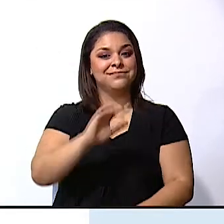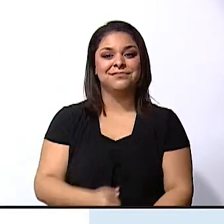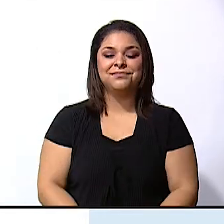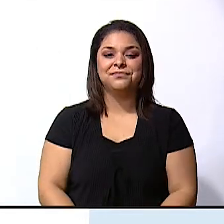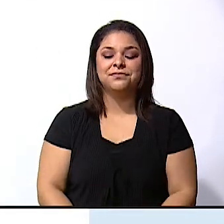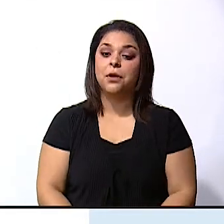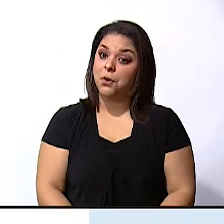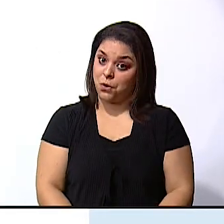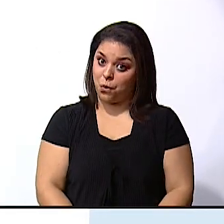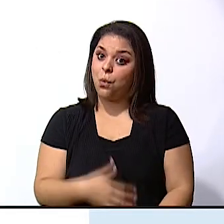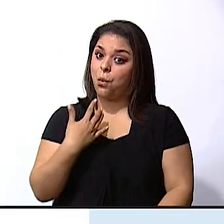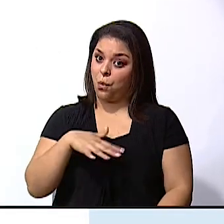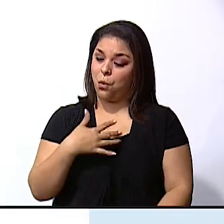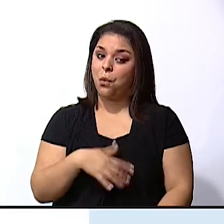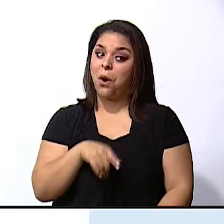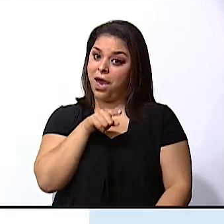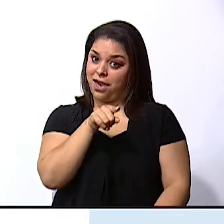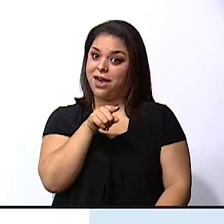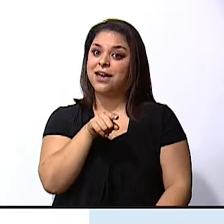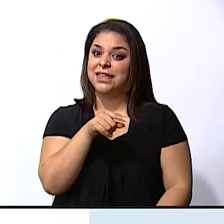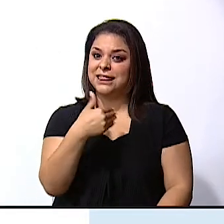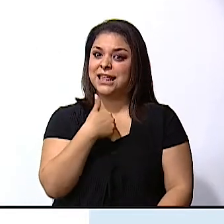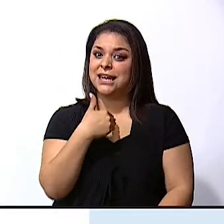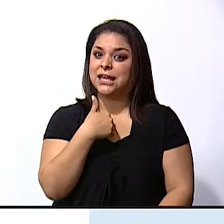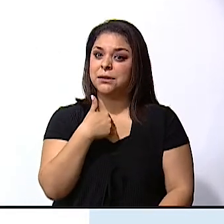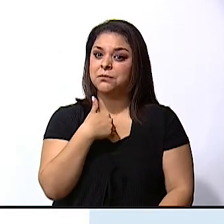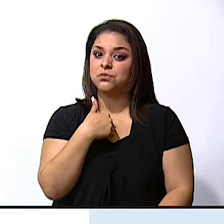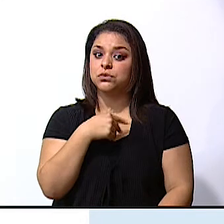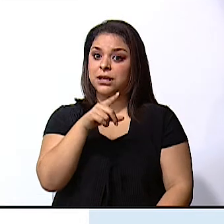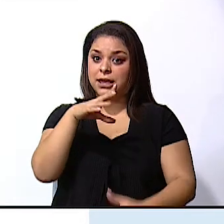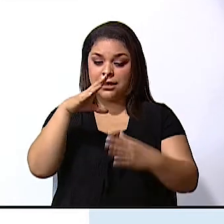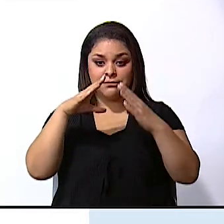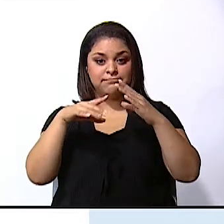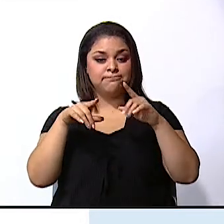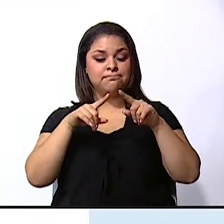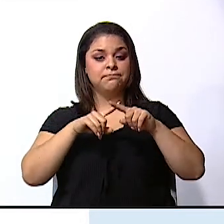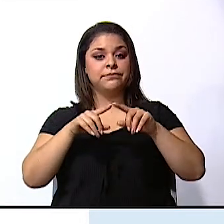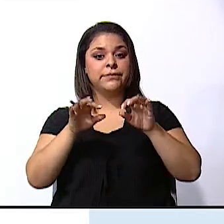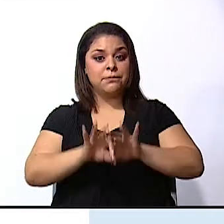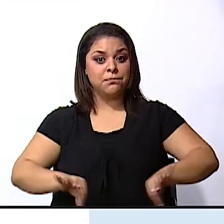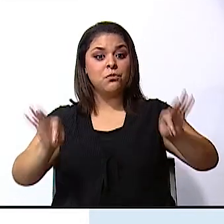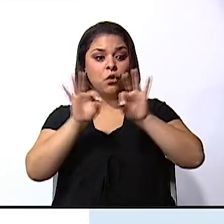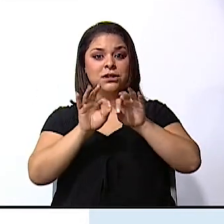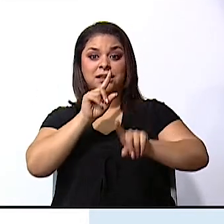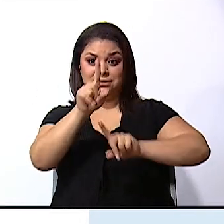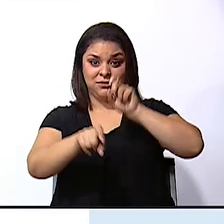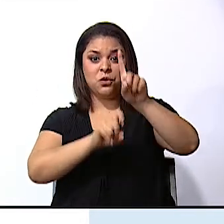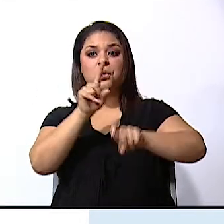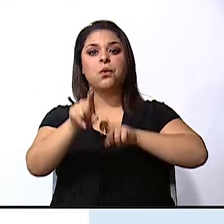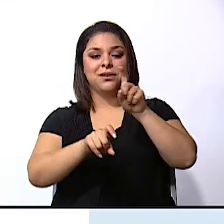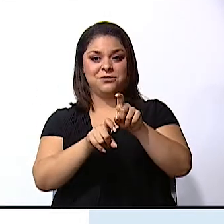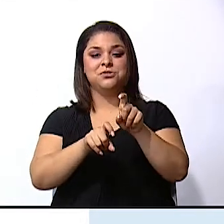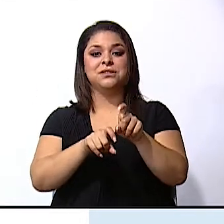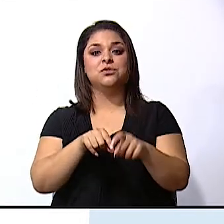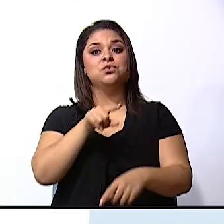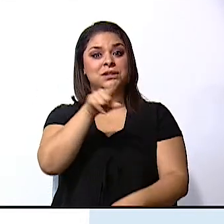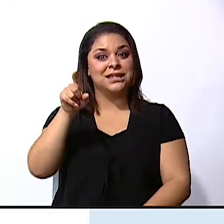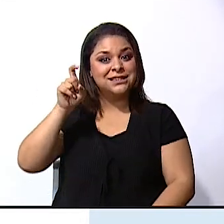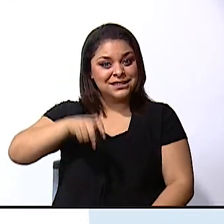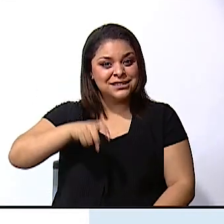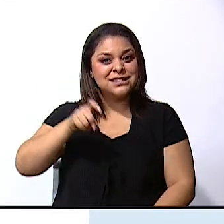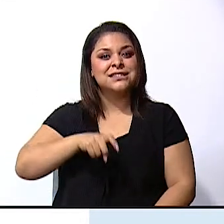Oh, and here we have some important questions that we need to